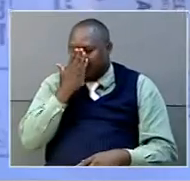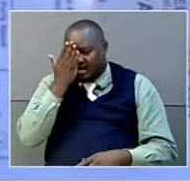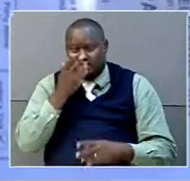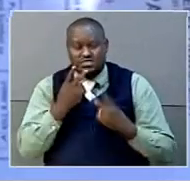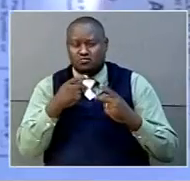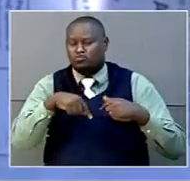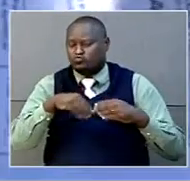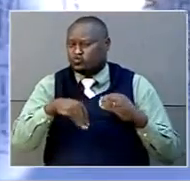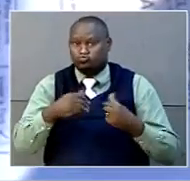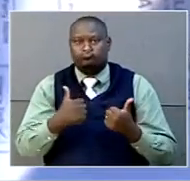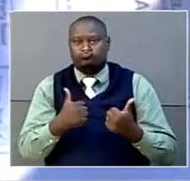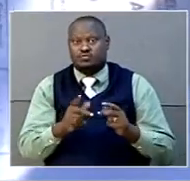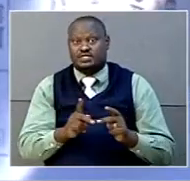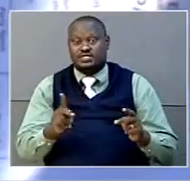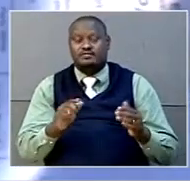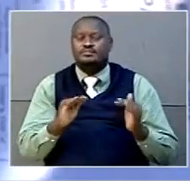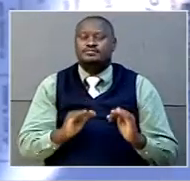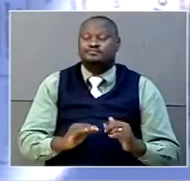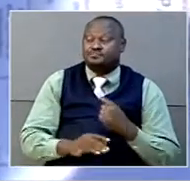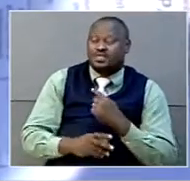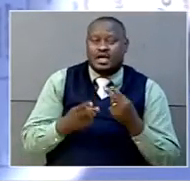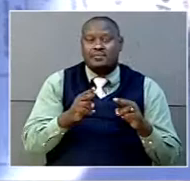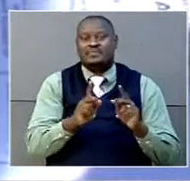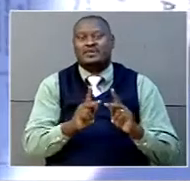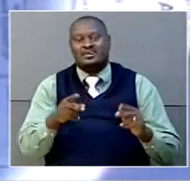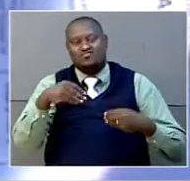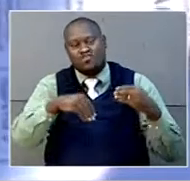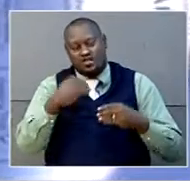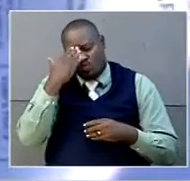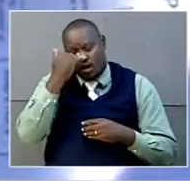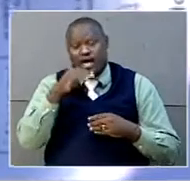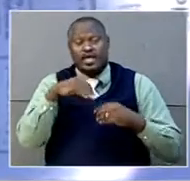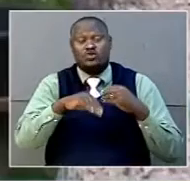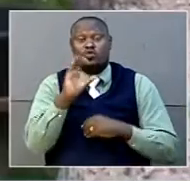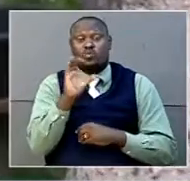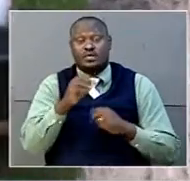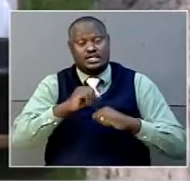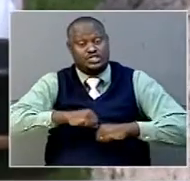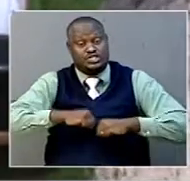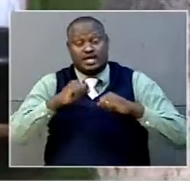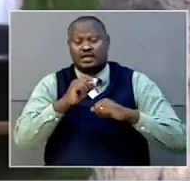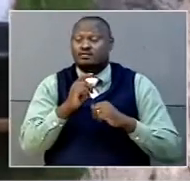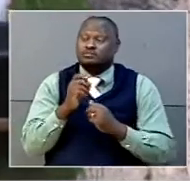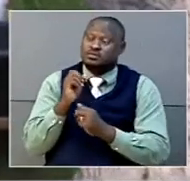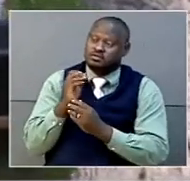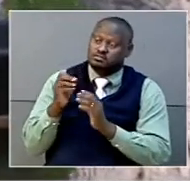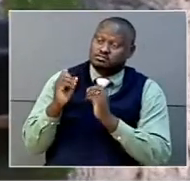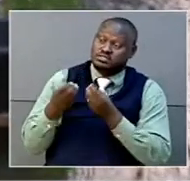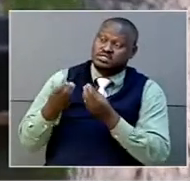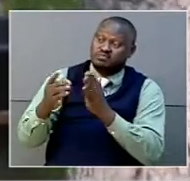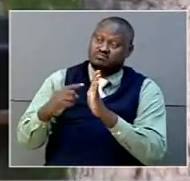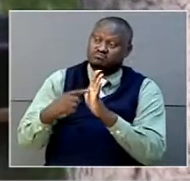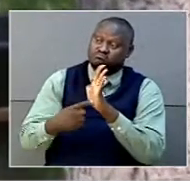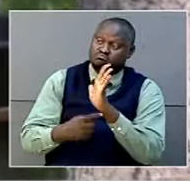Voting has been ongoing smoothly following a directive from the Electoral Commission chairperson Simon Mugenyi and his